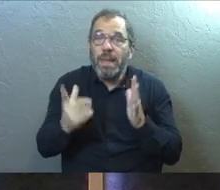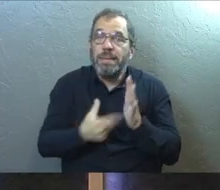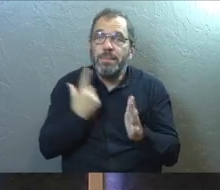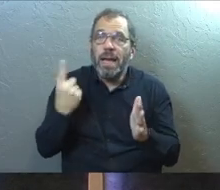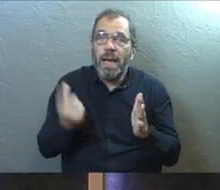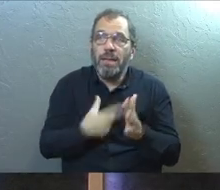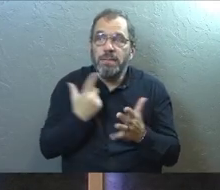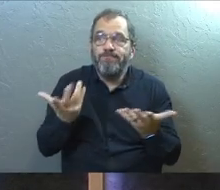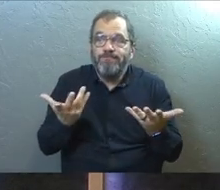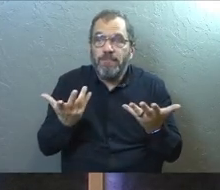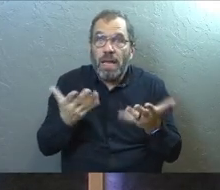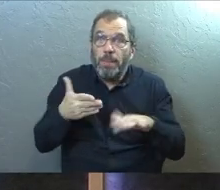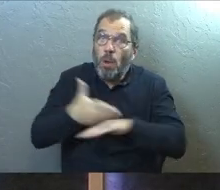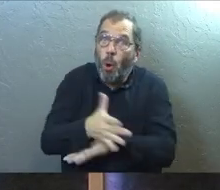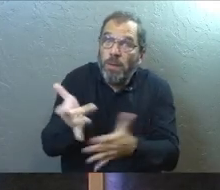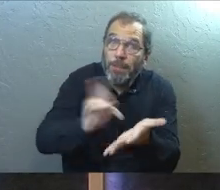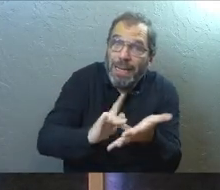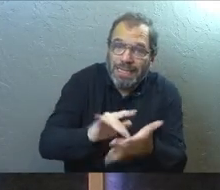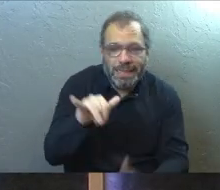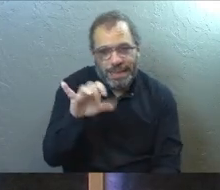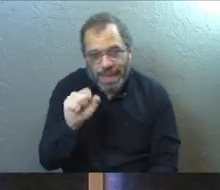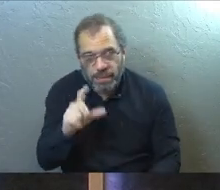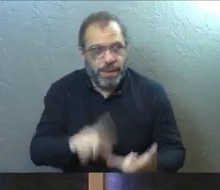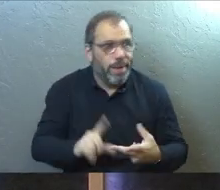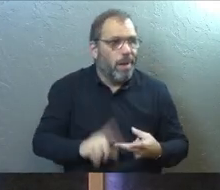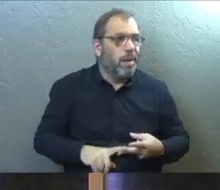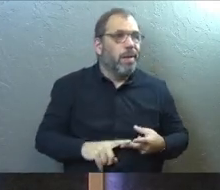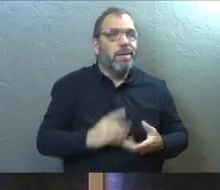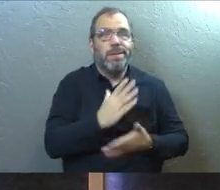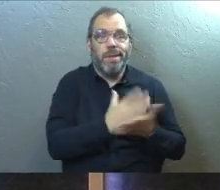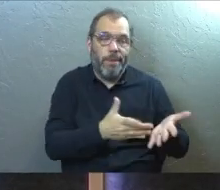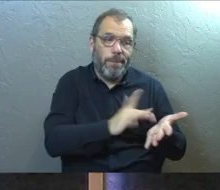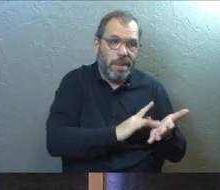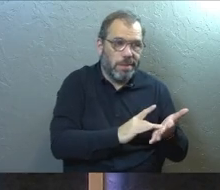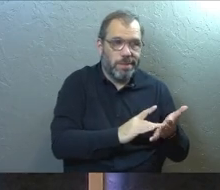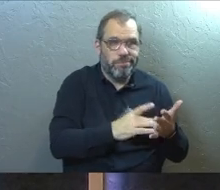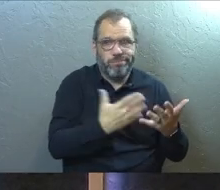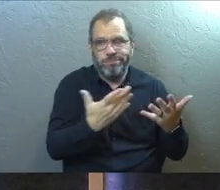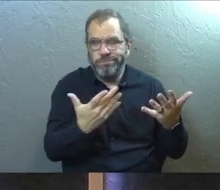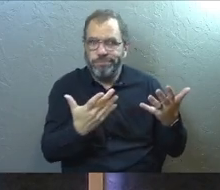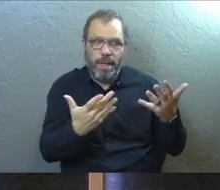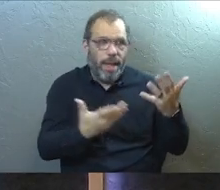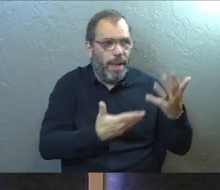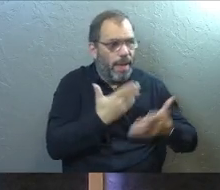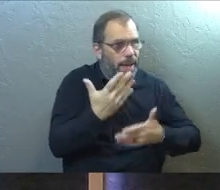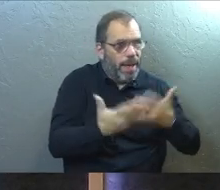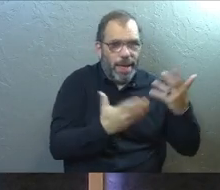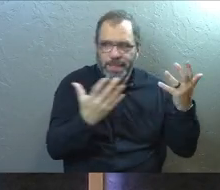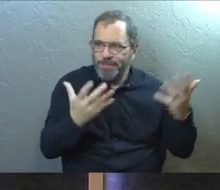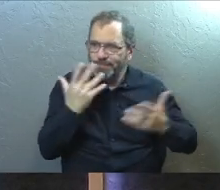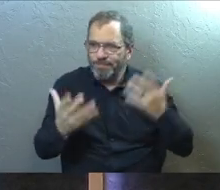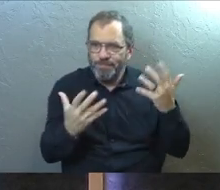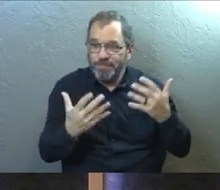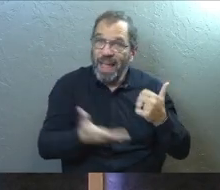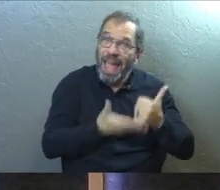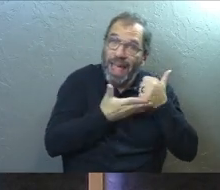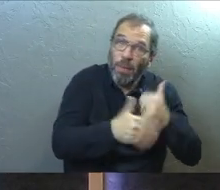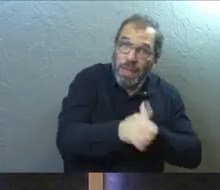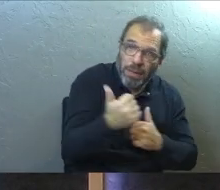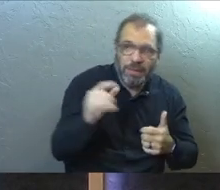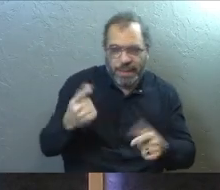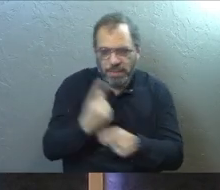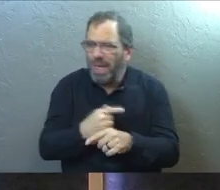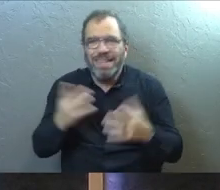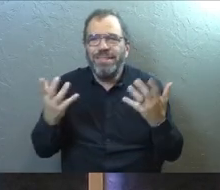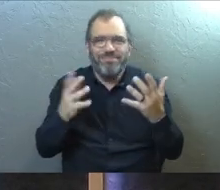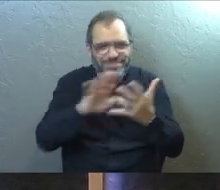Sometimes, can there be over-medication? Yes. Yes. Can some medications not be as helpful as others?